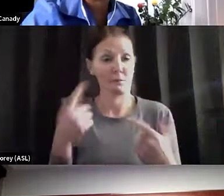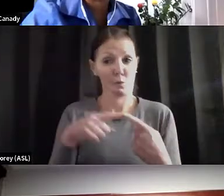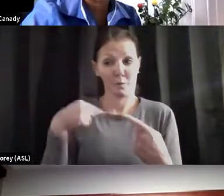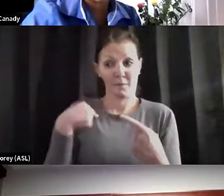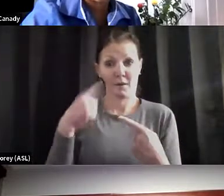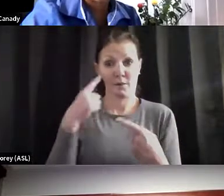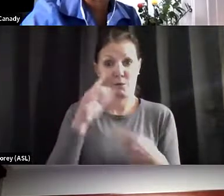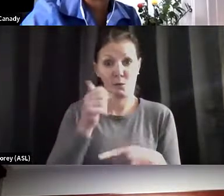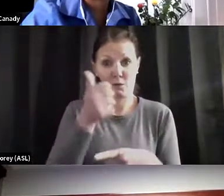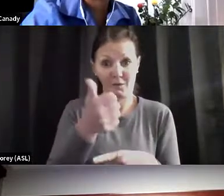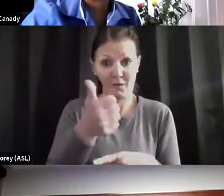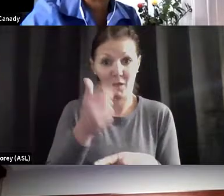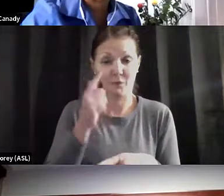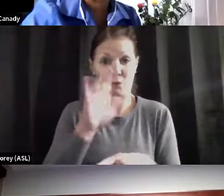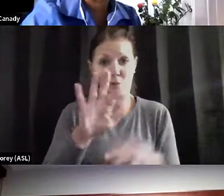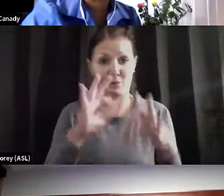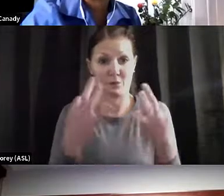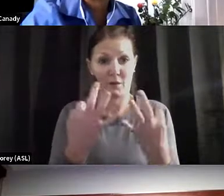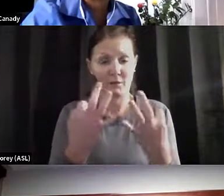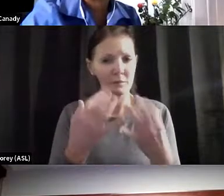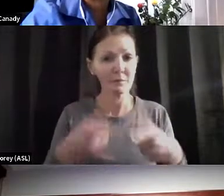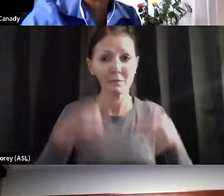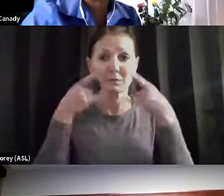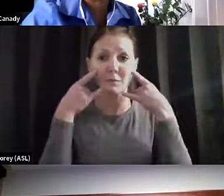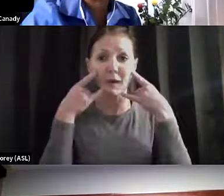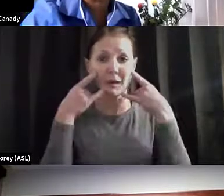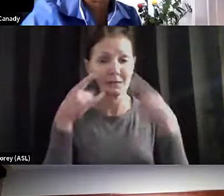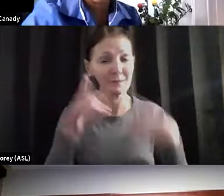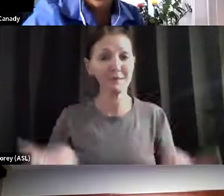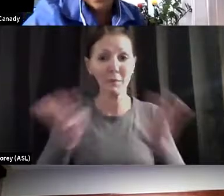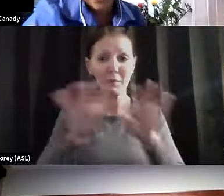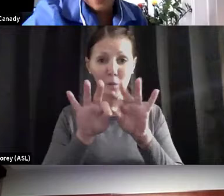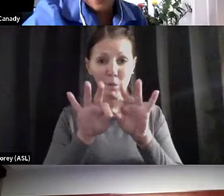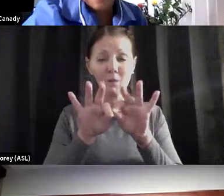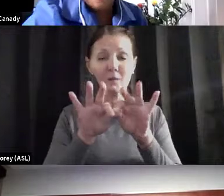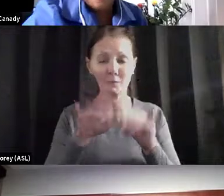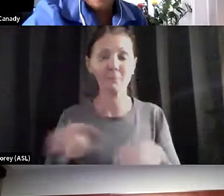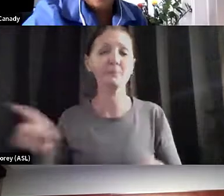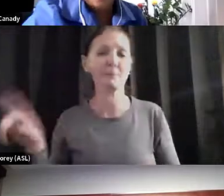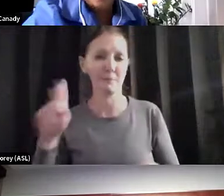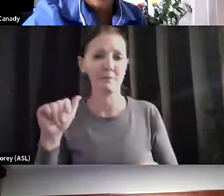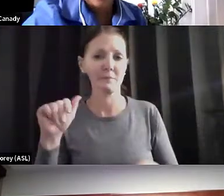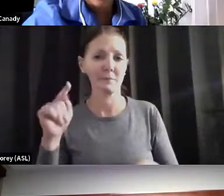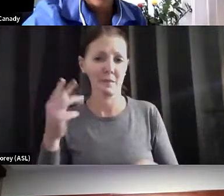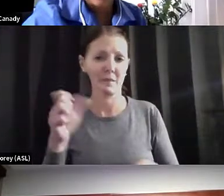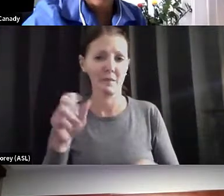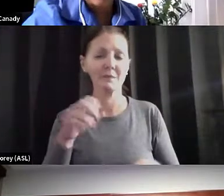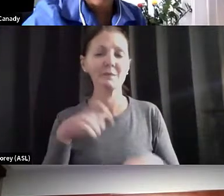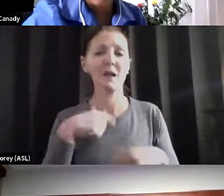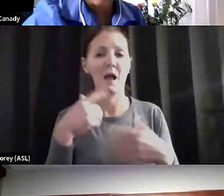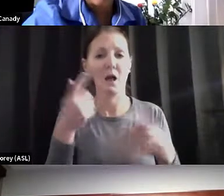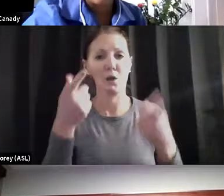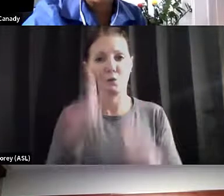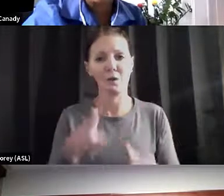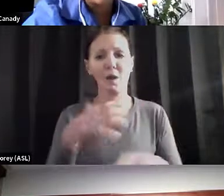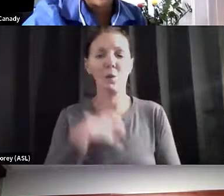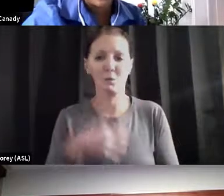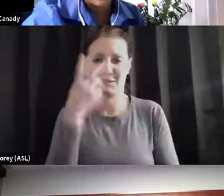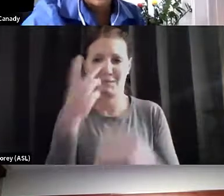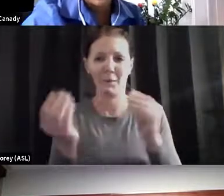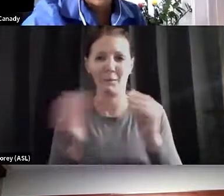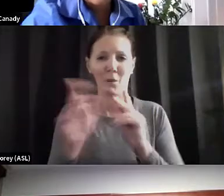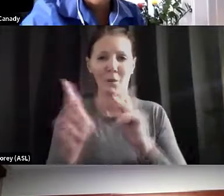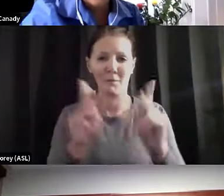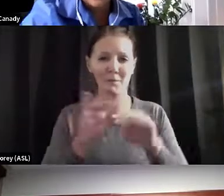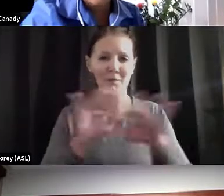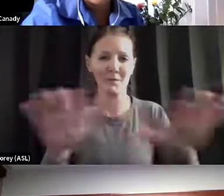for yourself, go ahead and wear the mask. That's really important. Yeah, I absolutely agree. I'd just like to see more people doing it. Thank